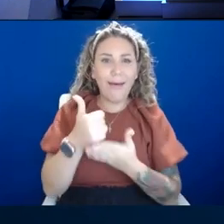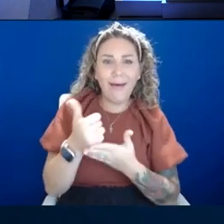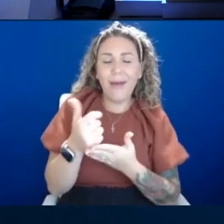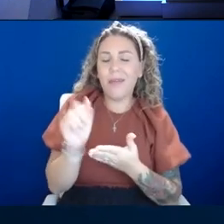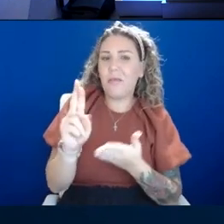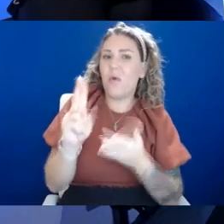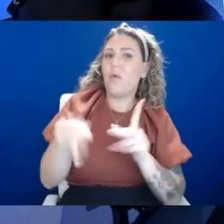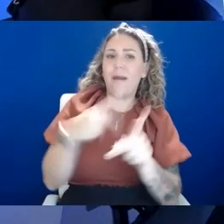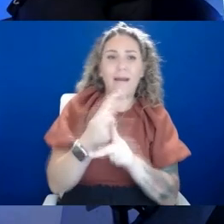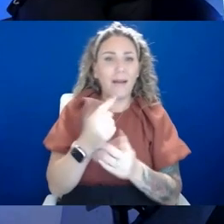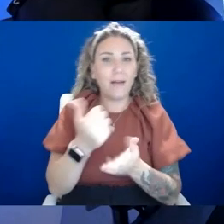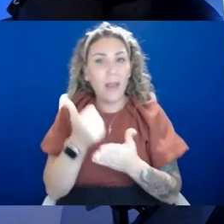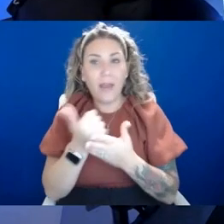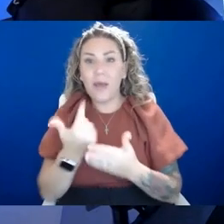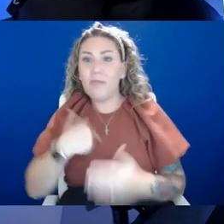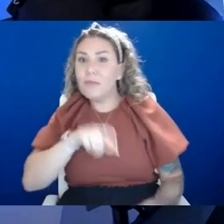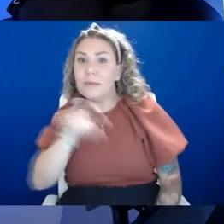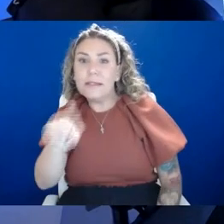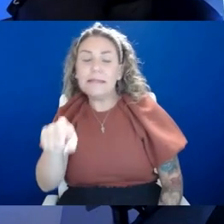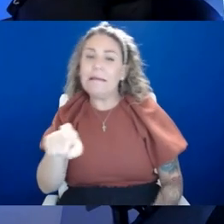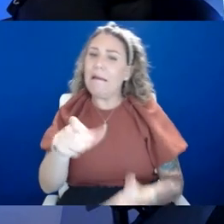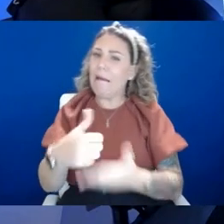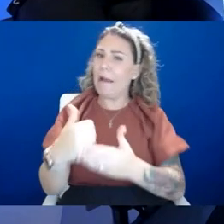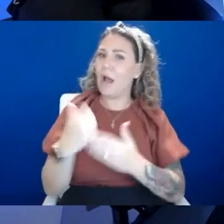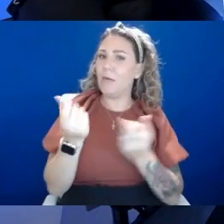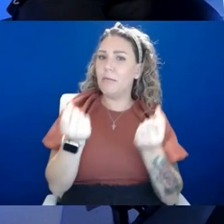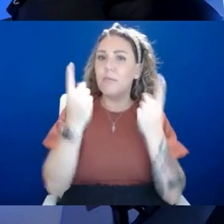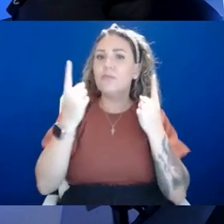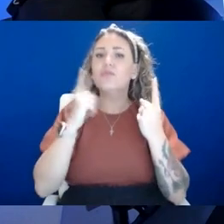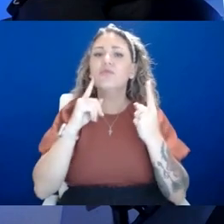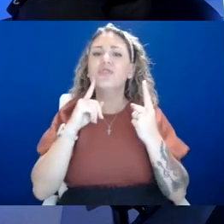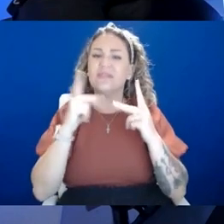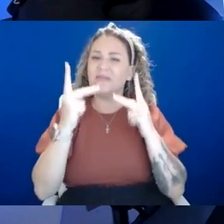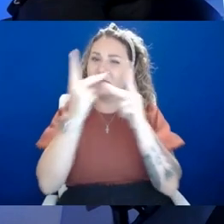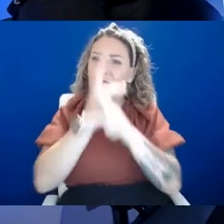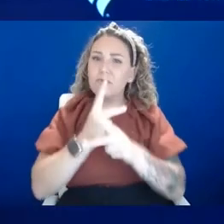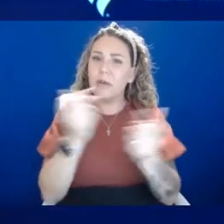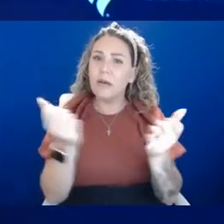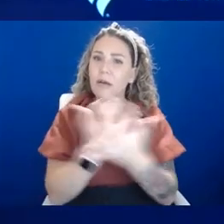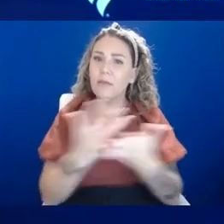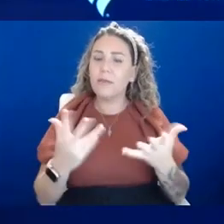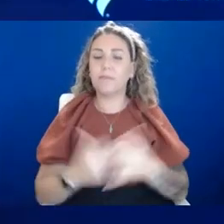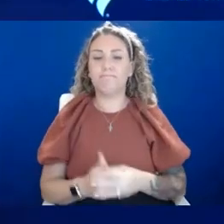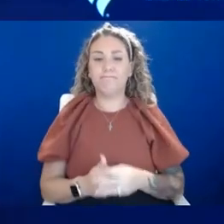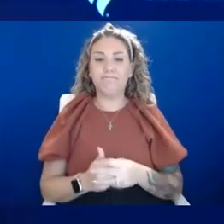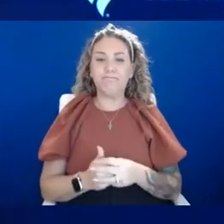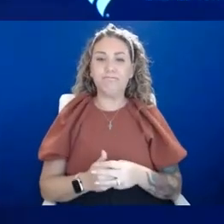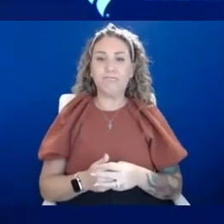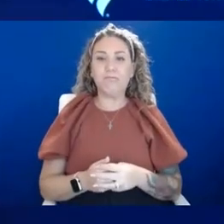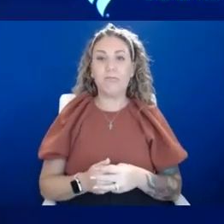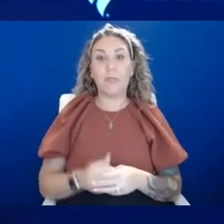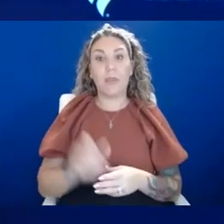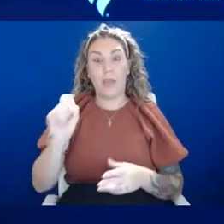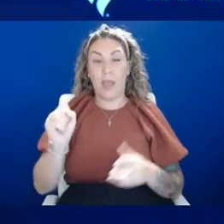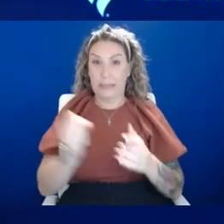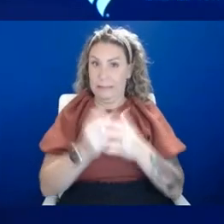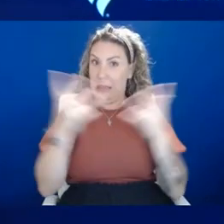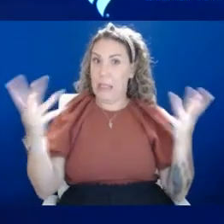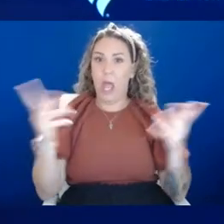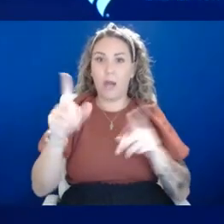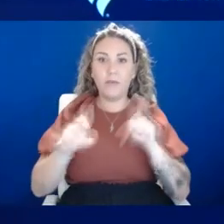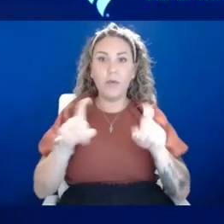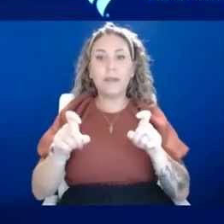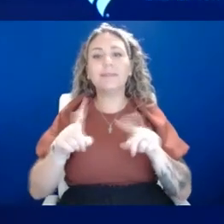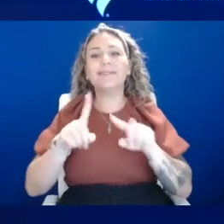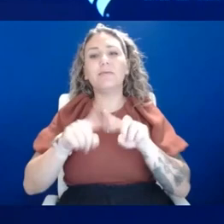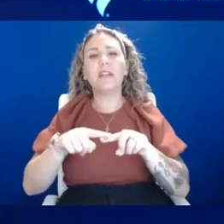help we need? Help us understand how to navigate through all that. Yeah. So that's a multimodal question. So depending on the problem you're dealing with,